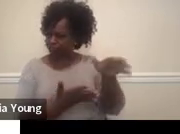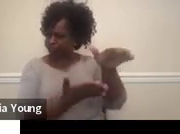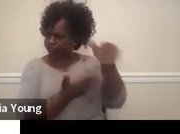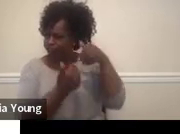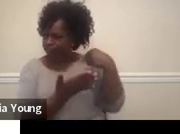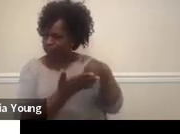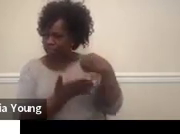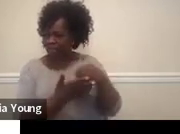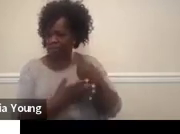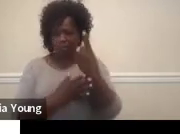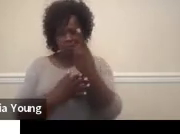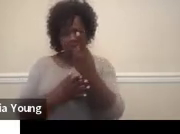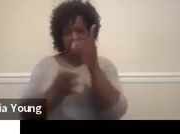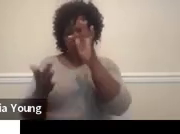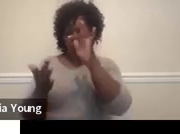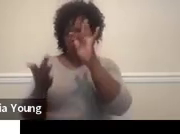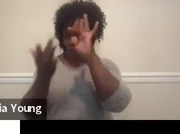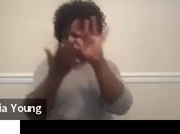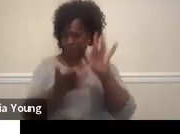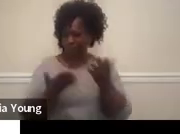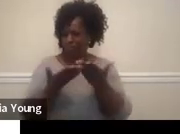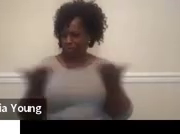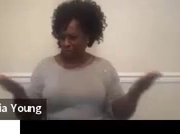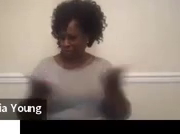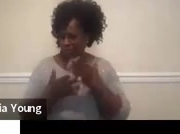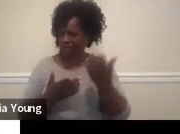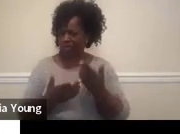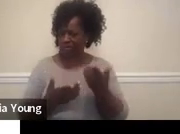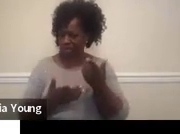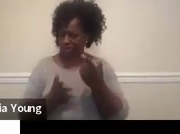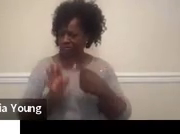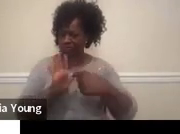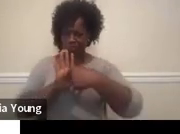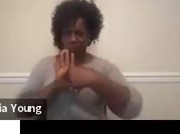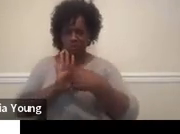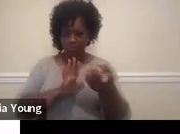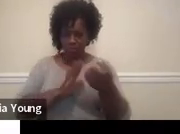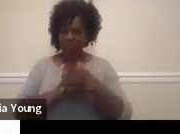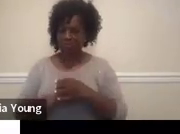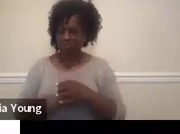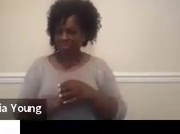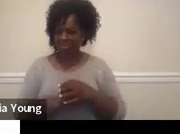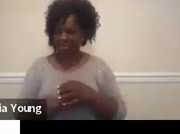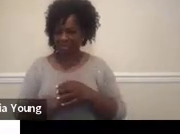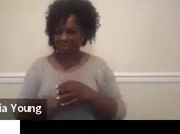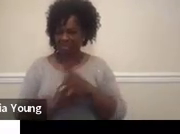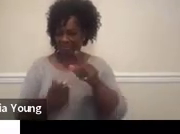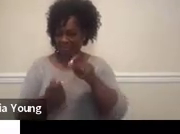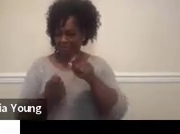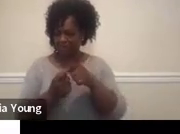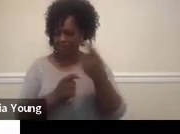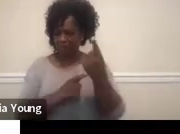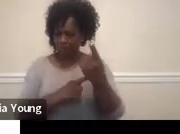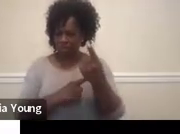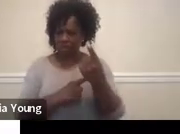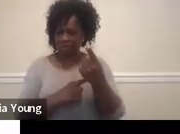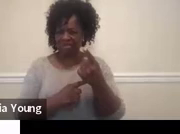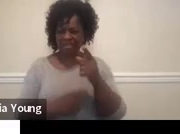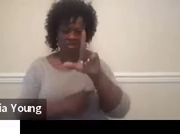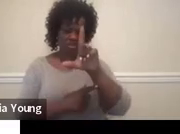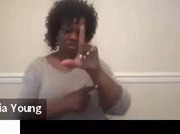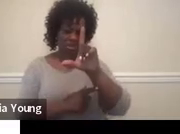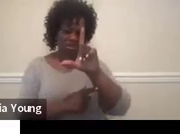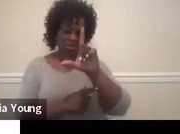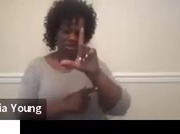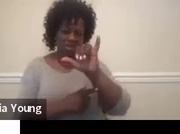one of the resources that they came out with. And you can see, so this one is really, it's all linked. So